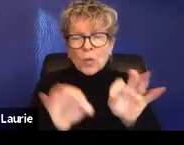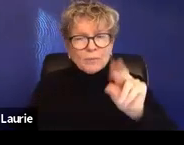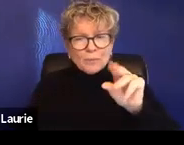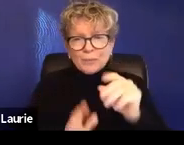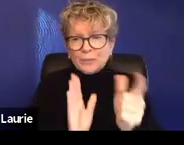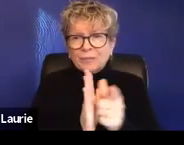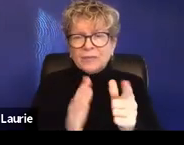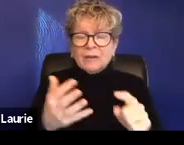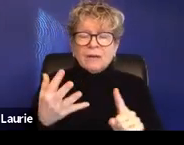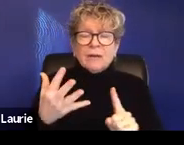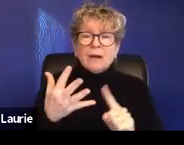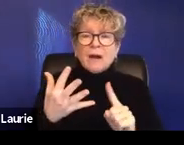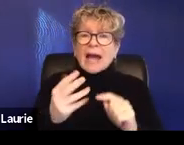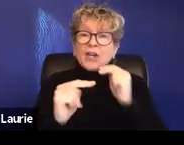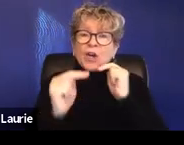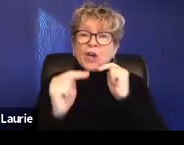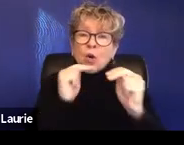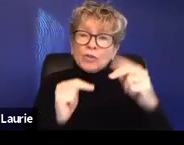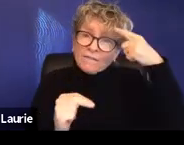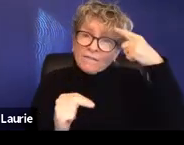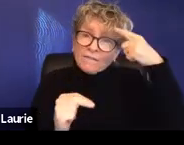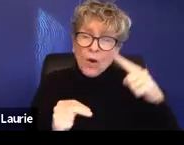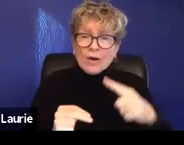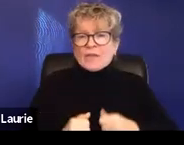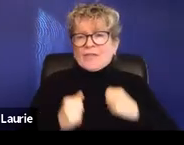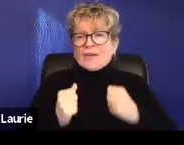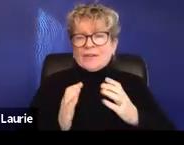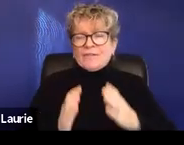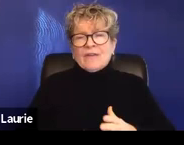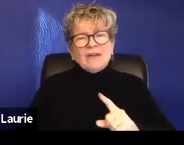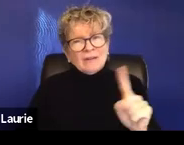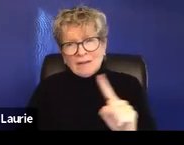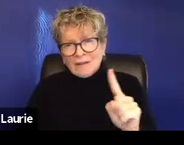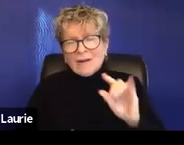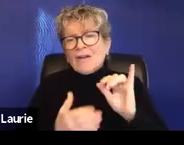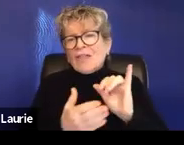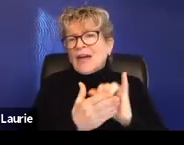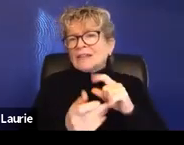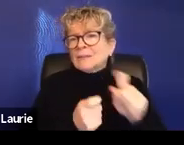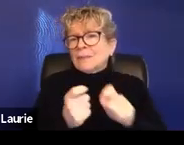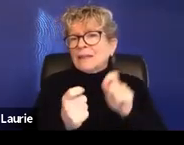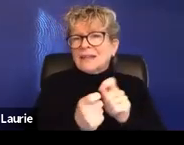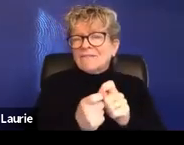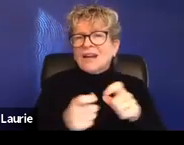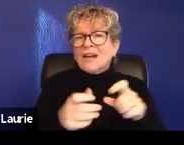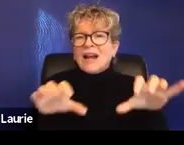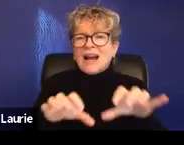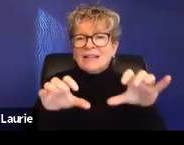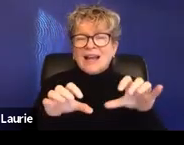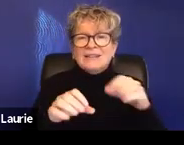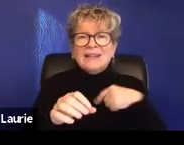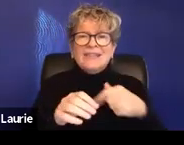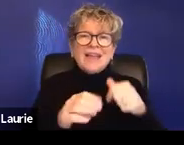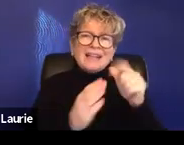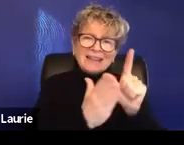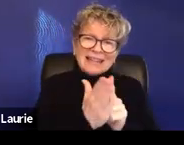on behalf of the survivor. These are specific conduct that fall under representation and legal representation. So